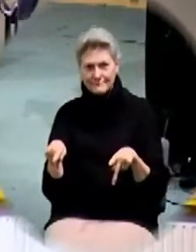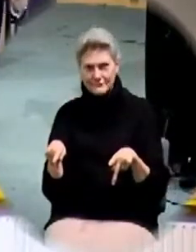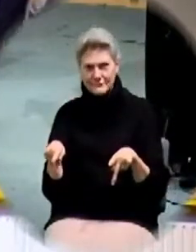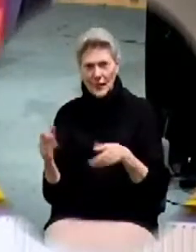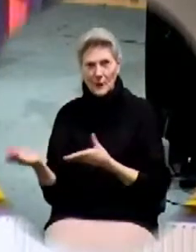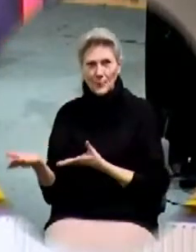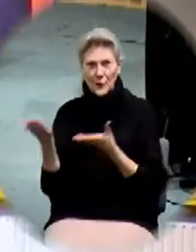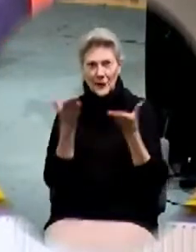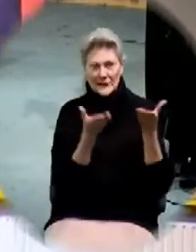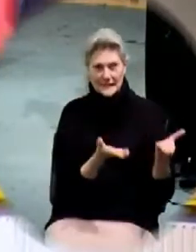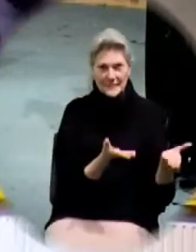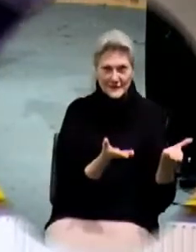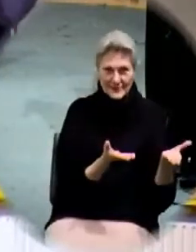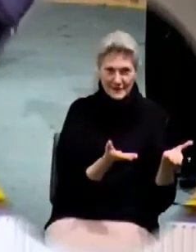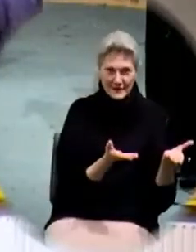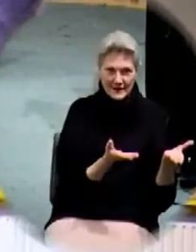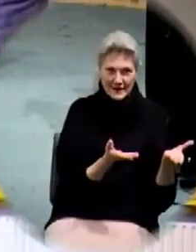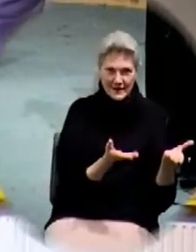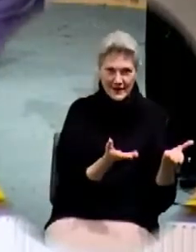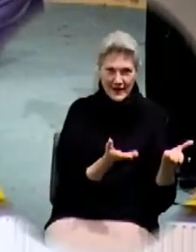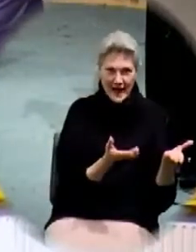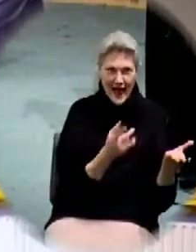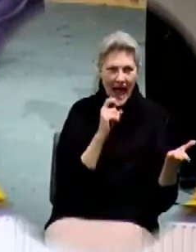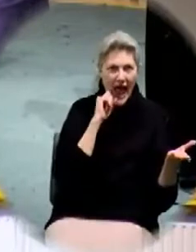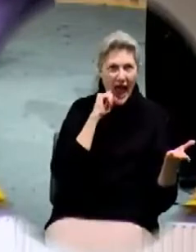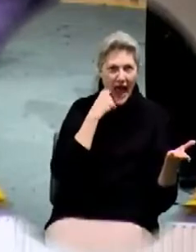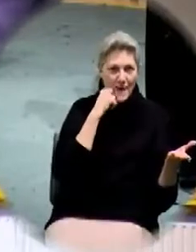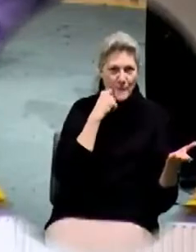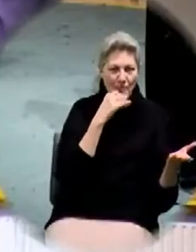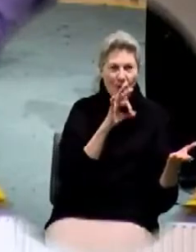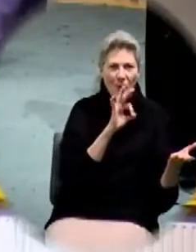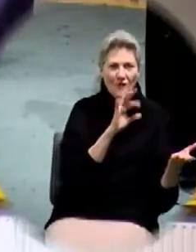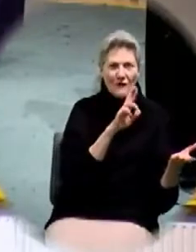rotten person brings in apple fritters,